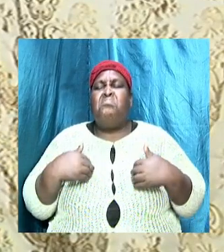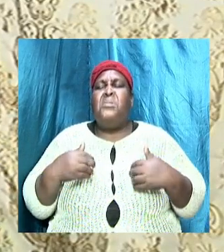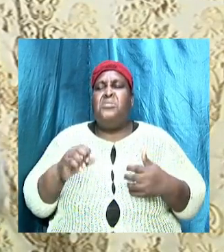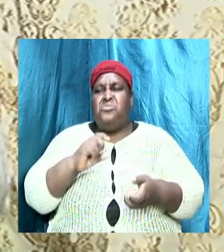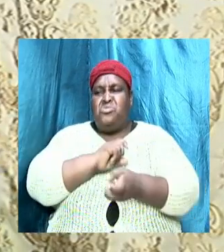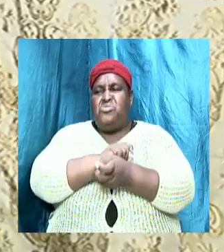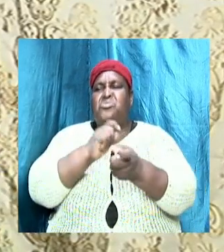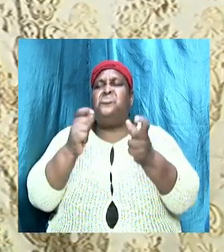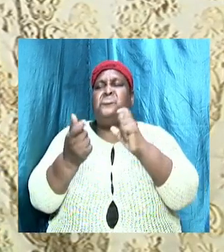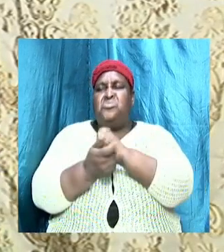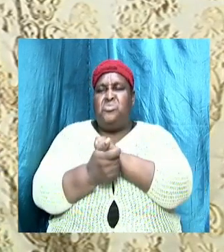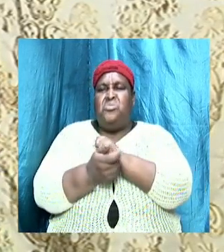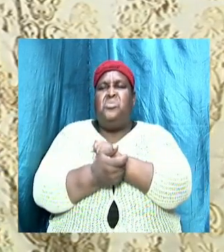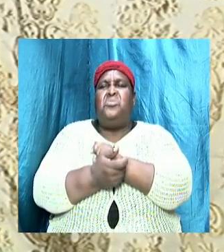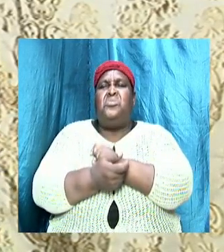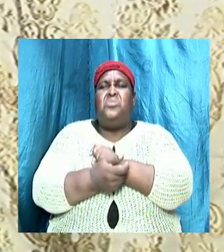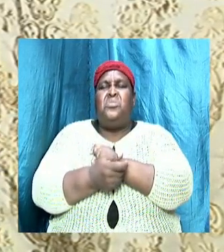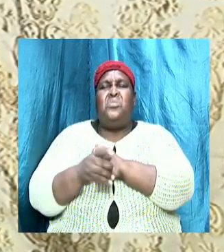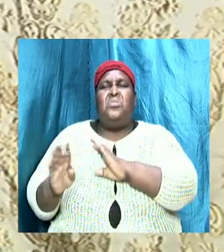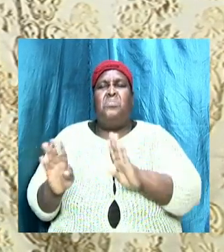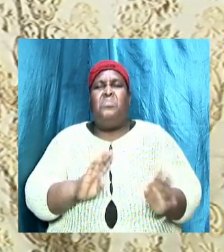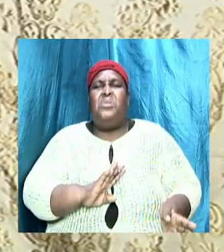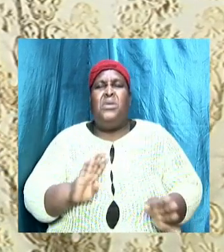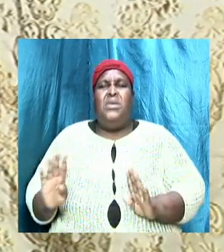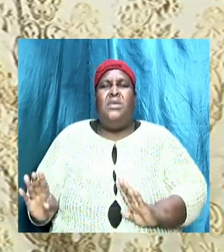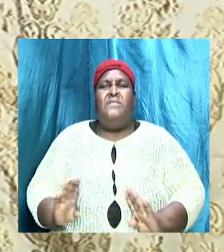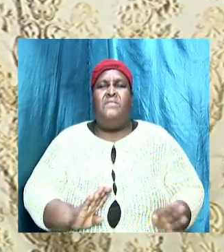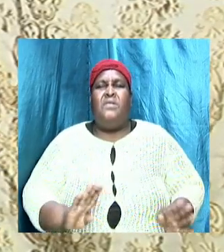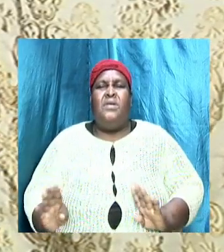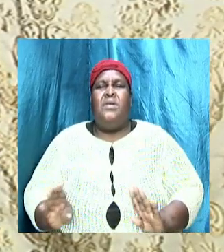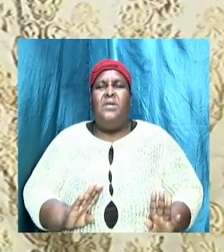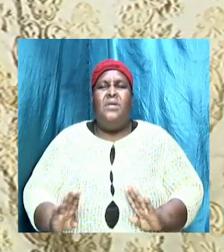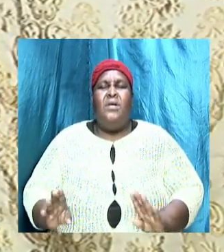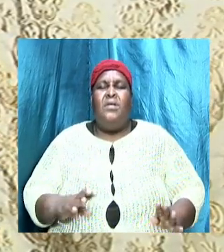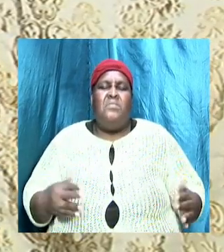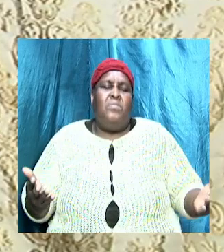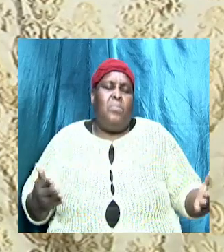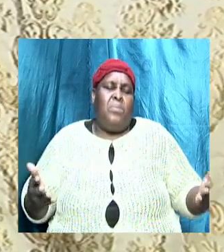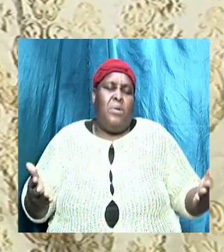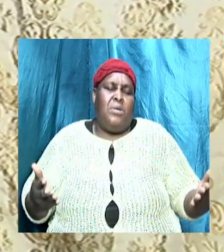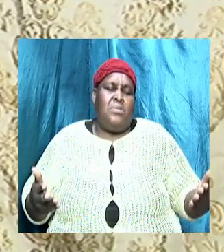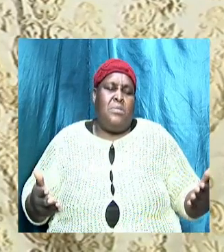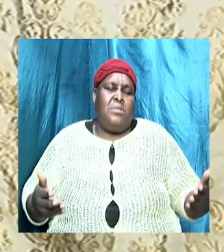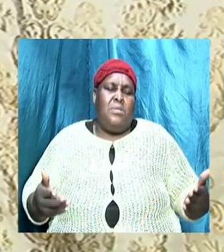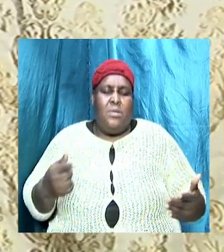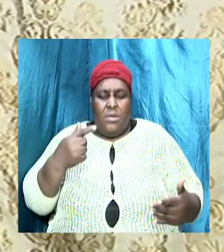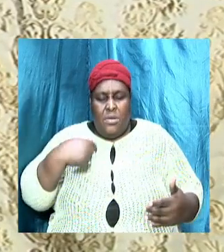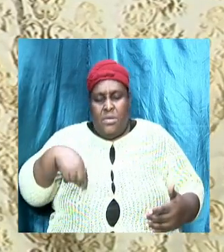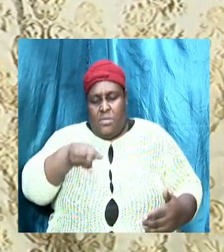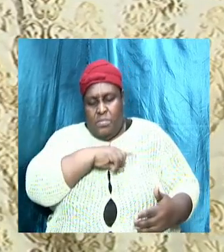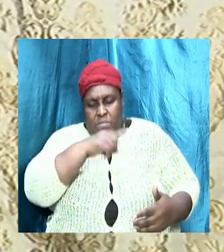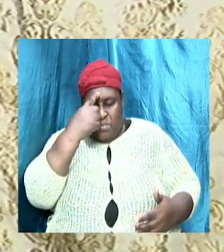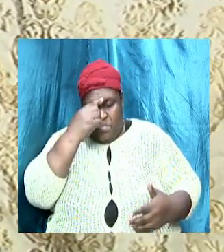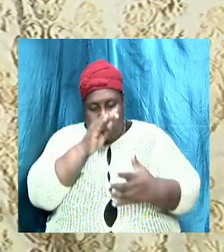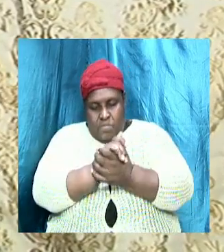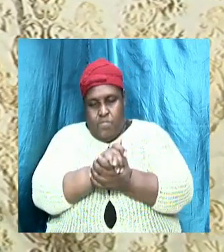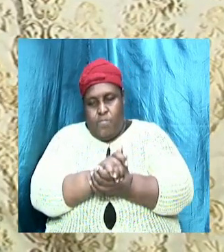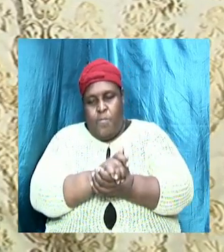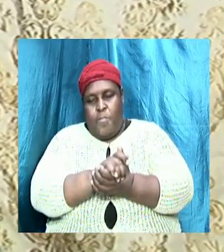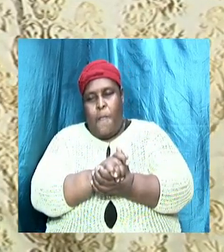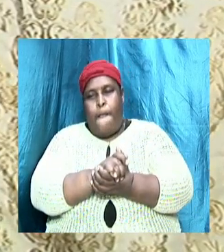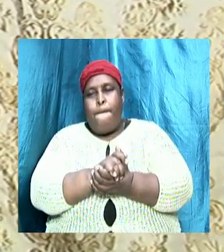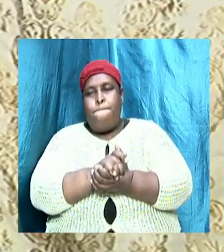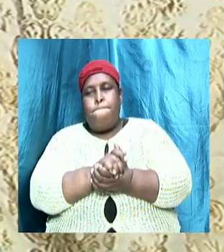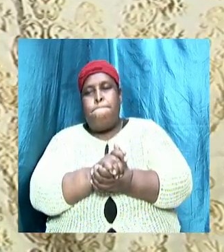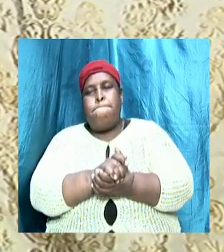our behavior is an extension of what we believe the scripture in 1st